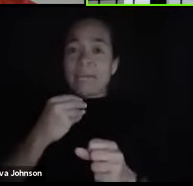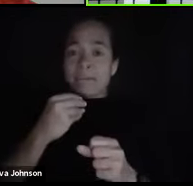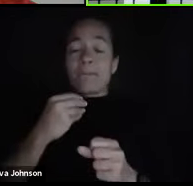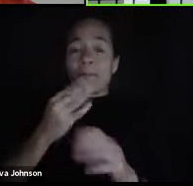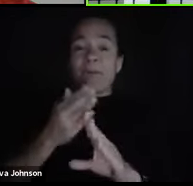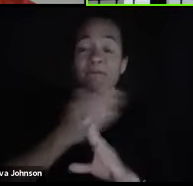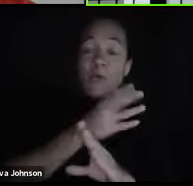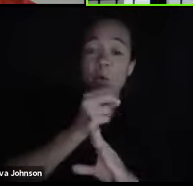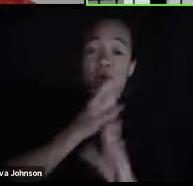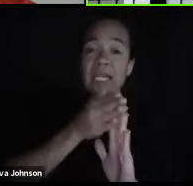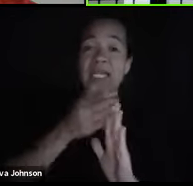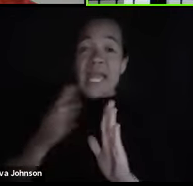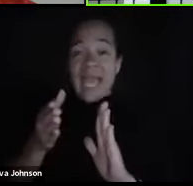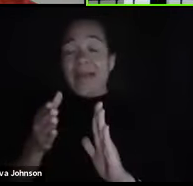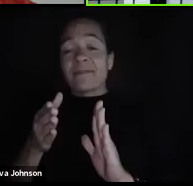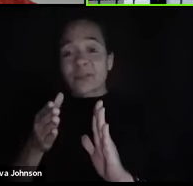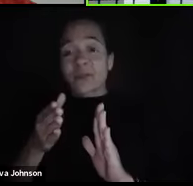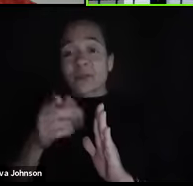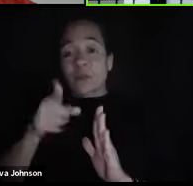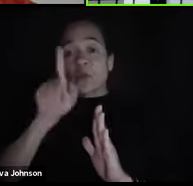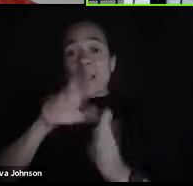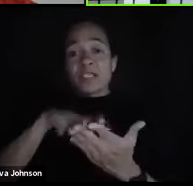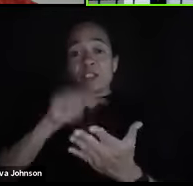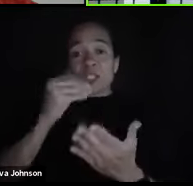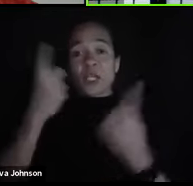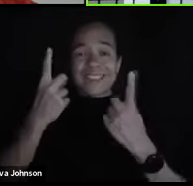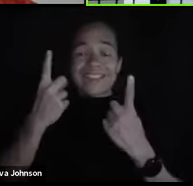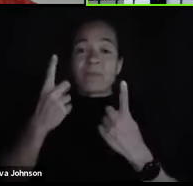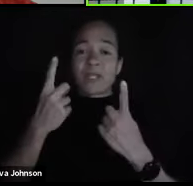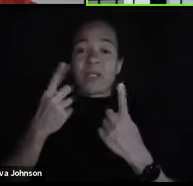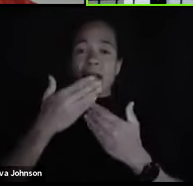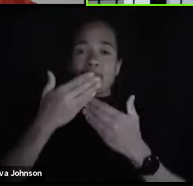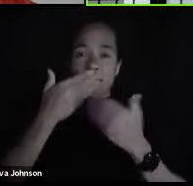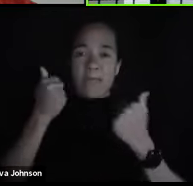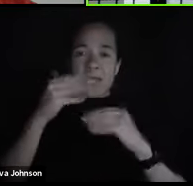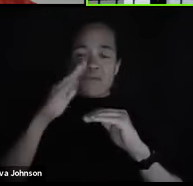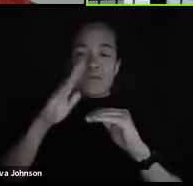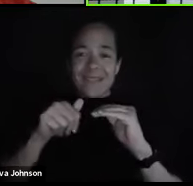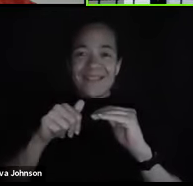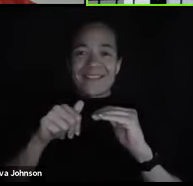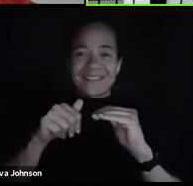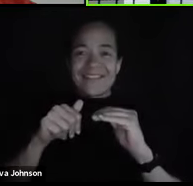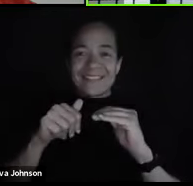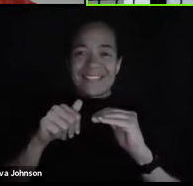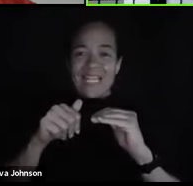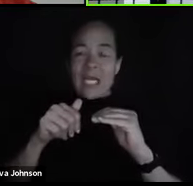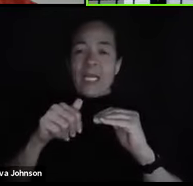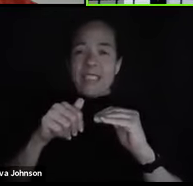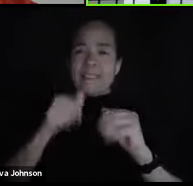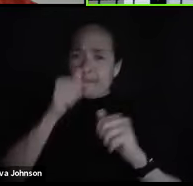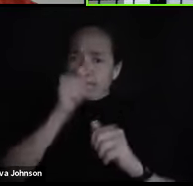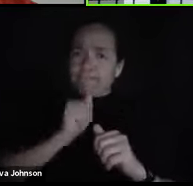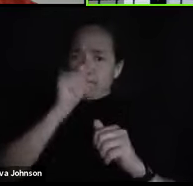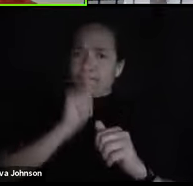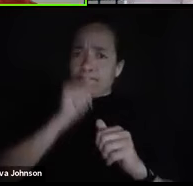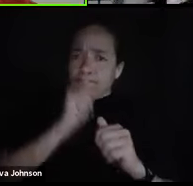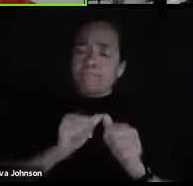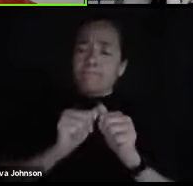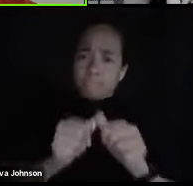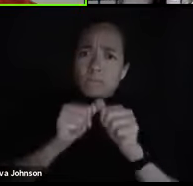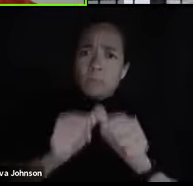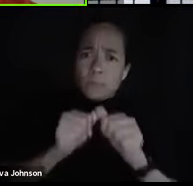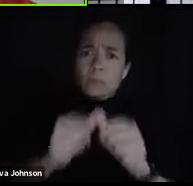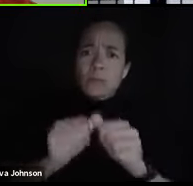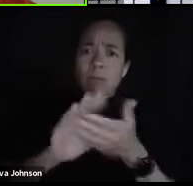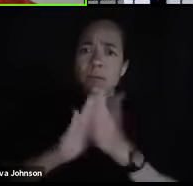you have to learn something is better than just pushing yourself to virtual physical exhaustion. Been